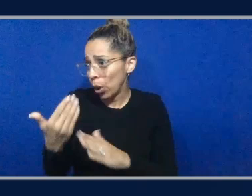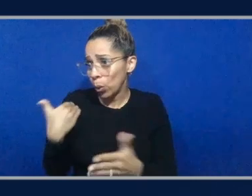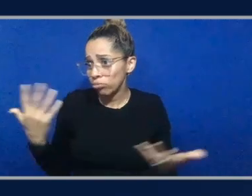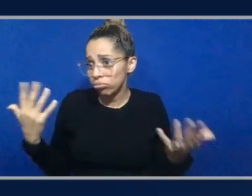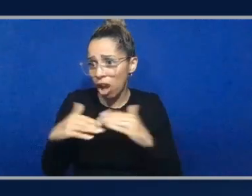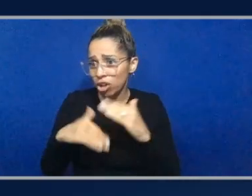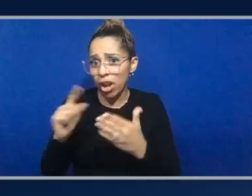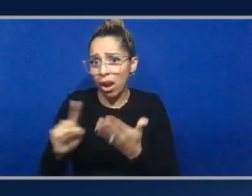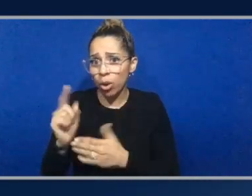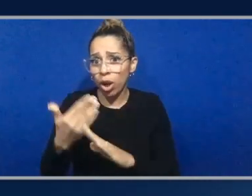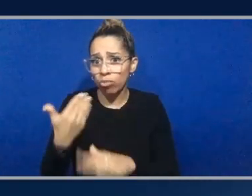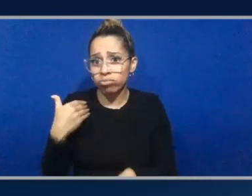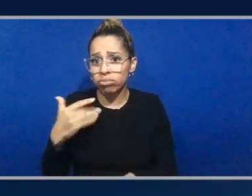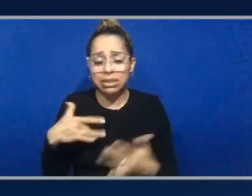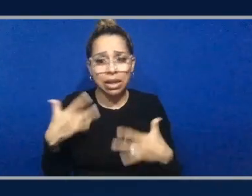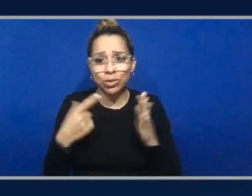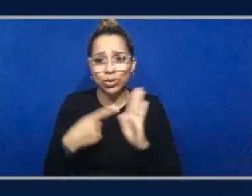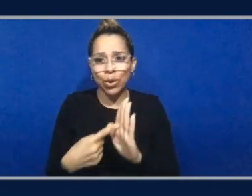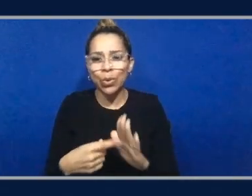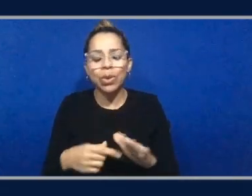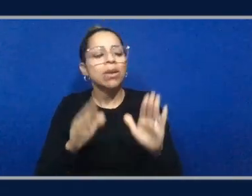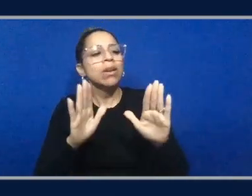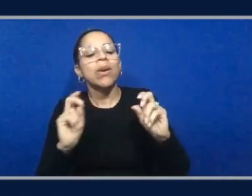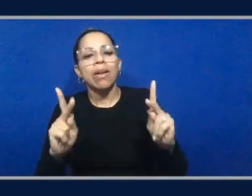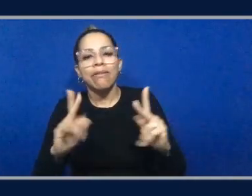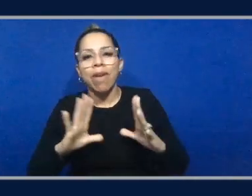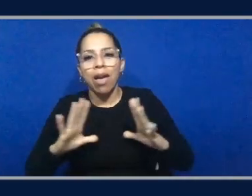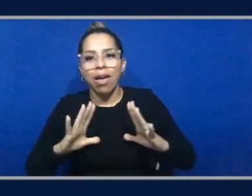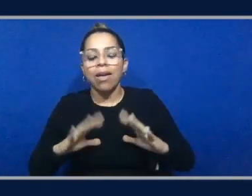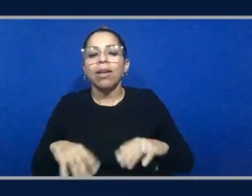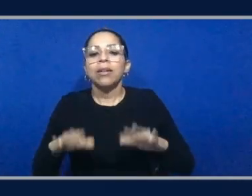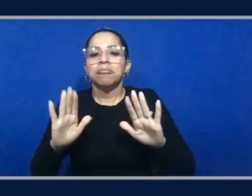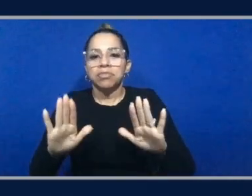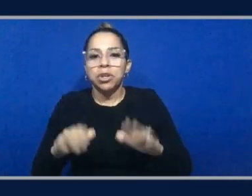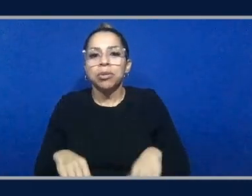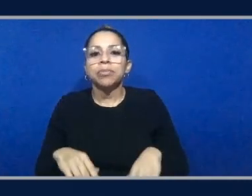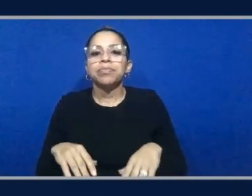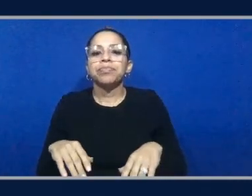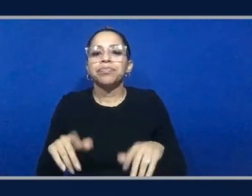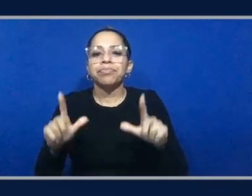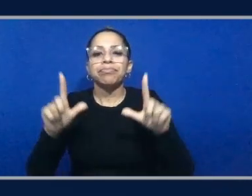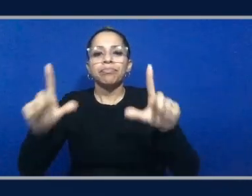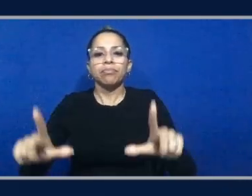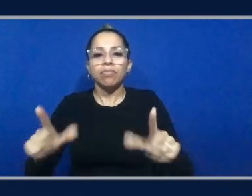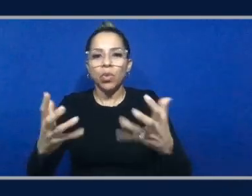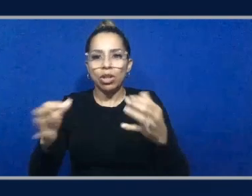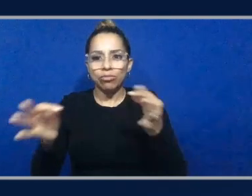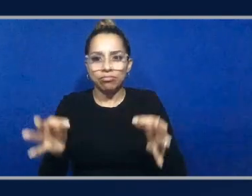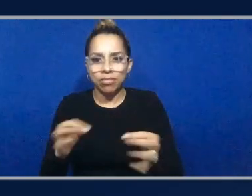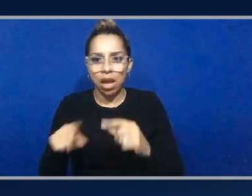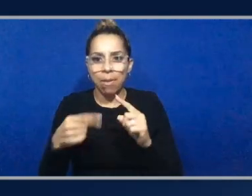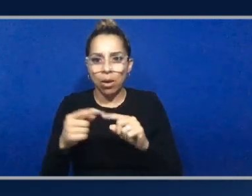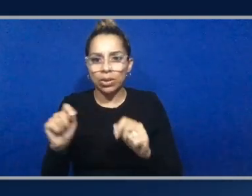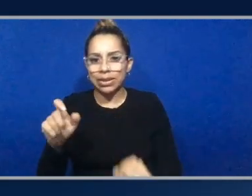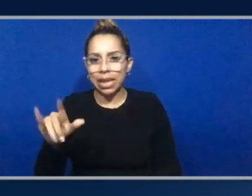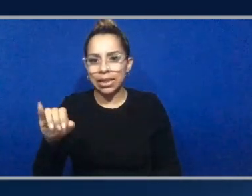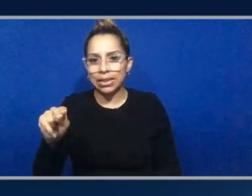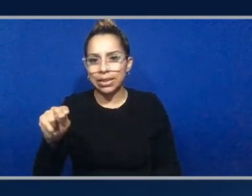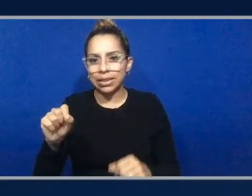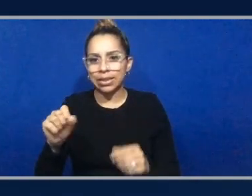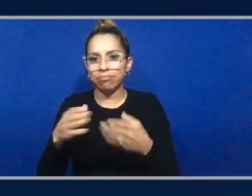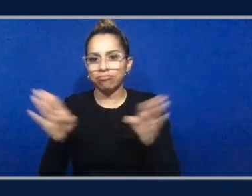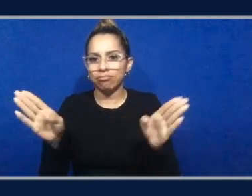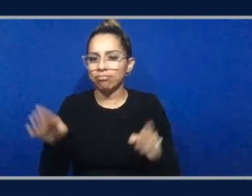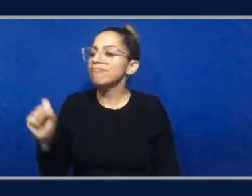exciting to show off. Well, let's zoom out for a second. Tell us a little bit more about Tailwinds as a whole. Sure. Yeah, so we, look, as an SI, we meet lots of customers in